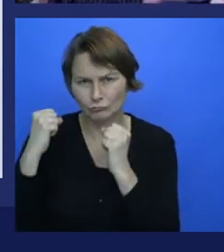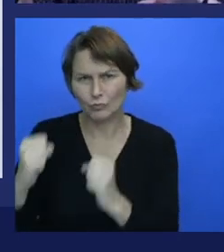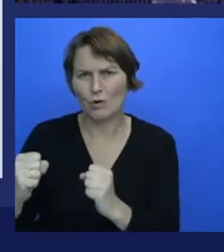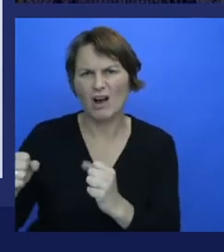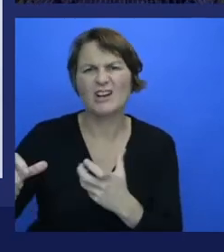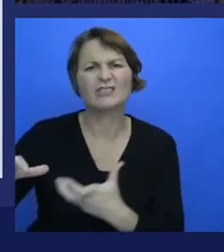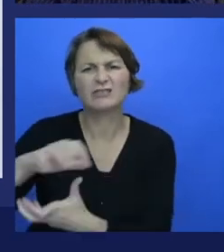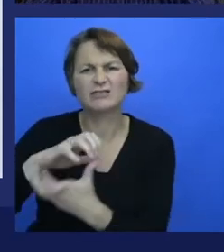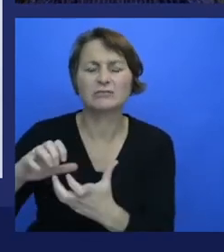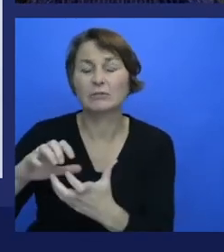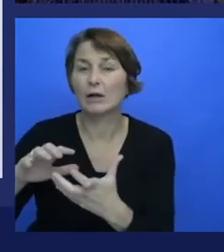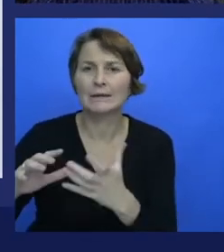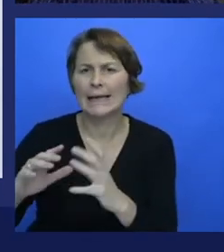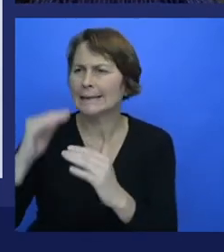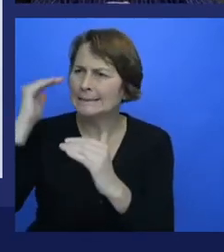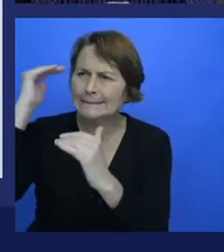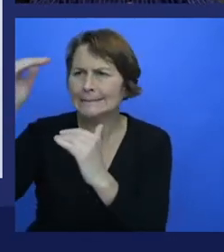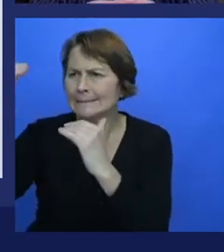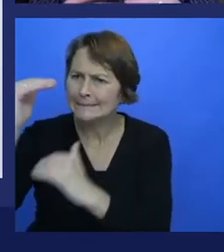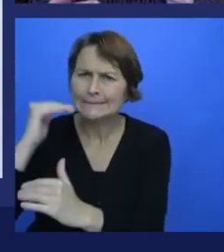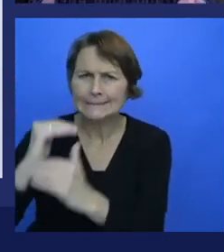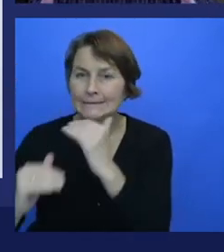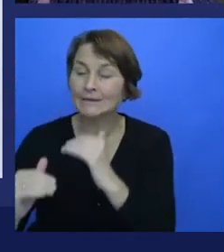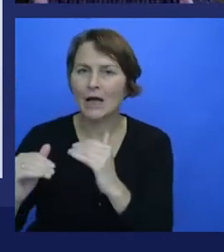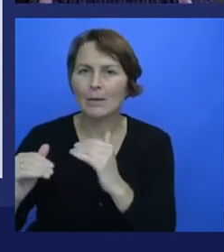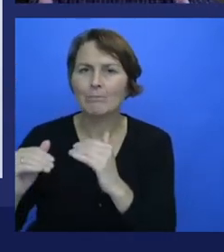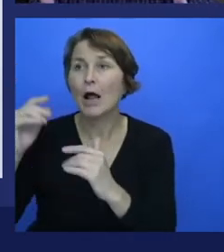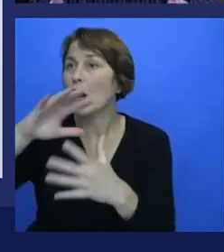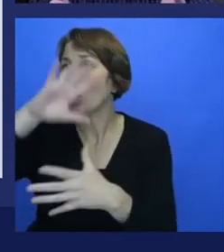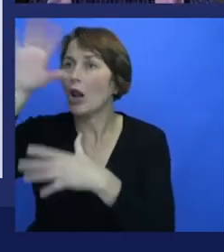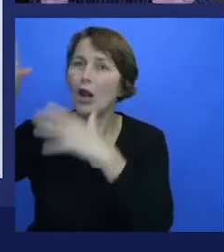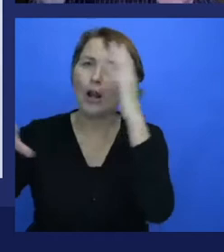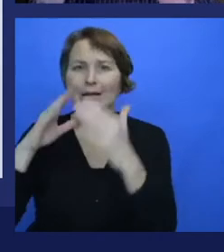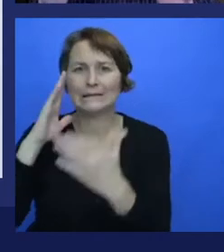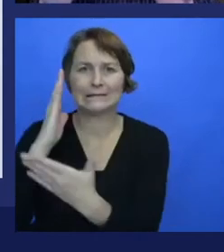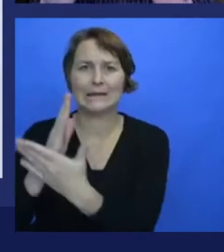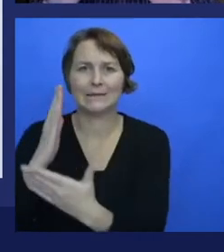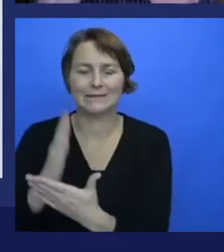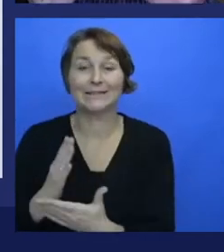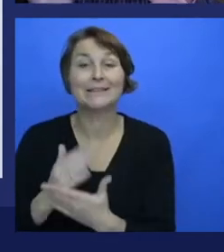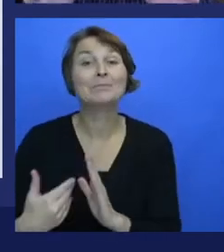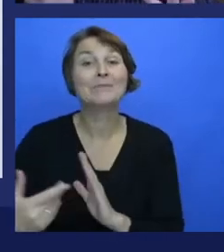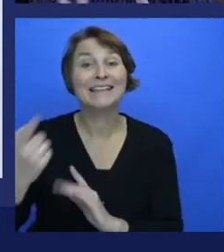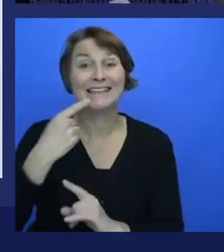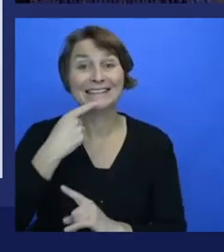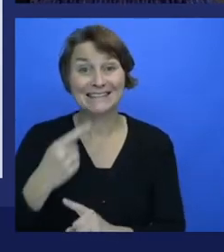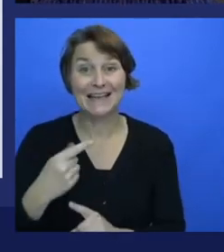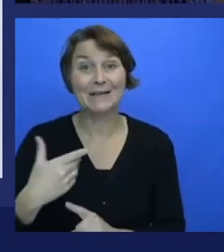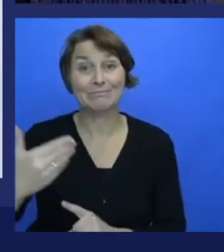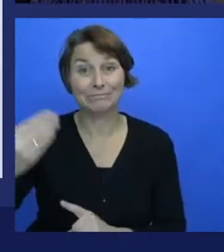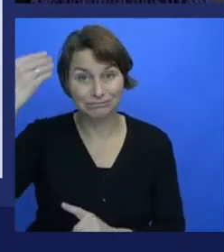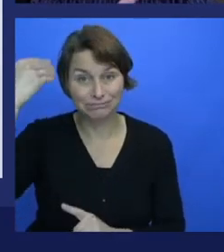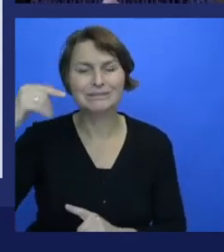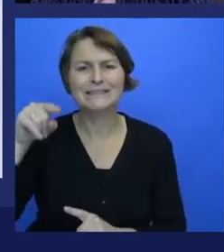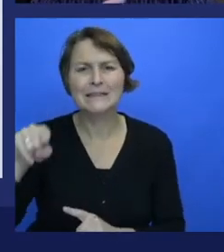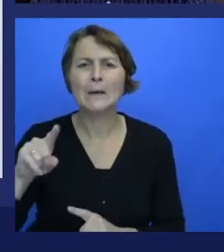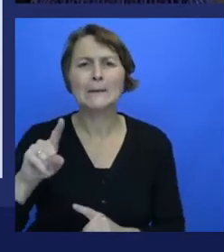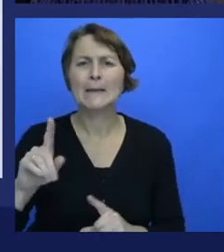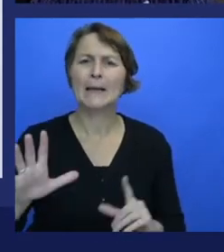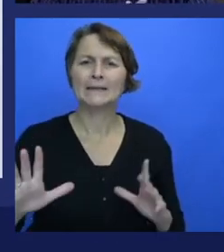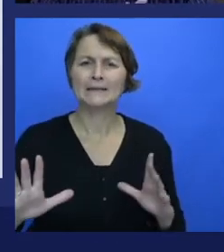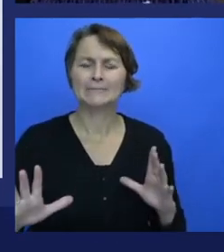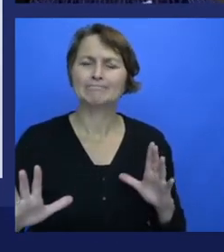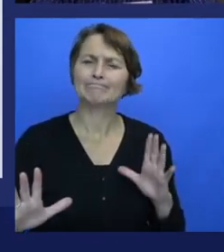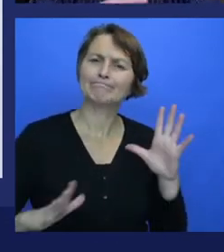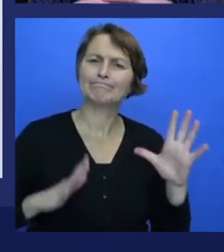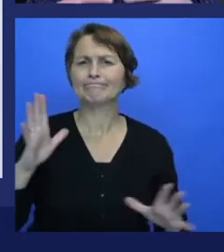systems and so forth starting to end, he was talking about the fact that neural nets were, in the 80s, were just not sophisticated enough to do the kind of work